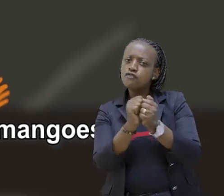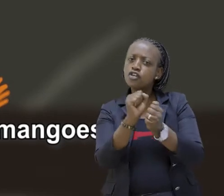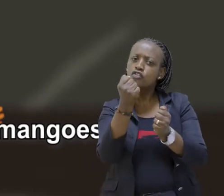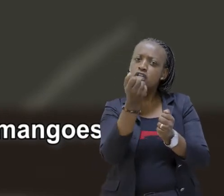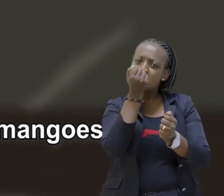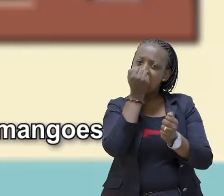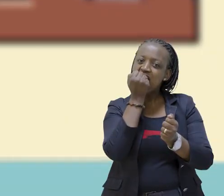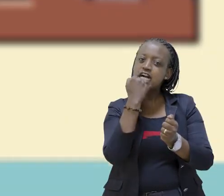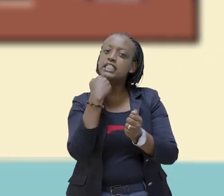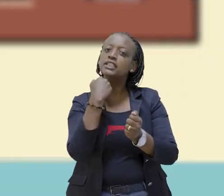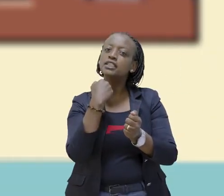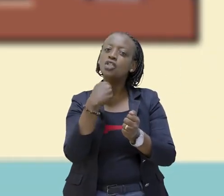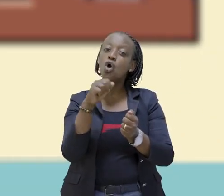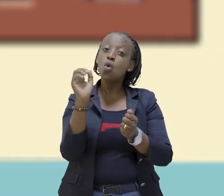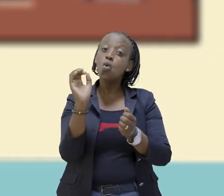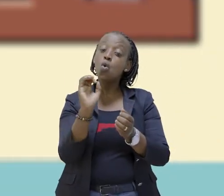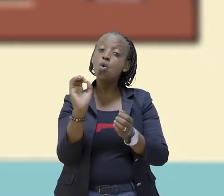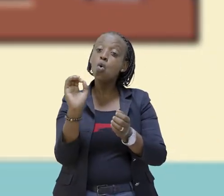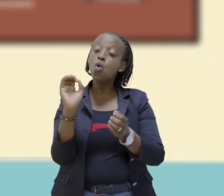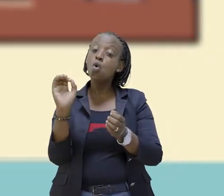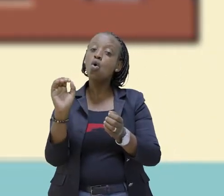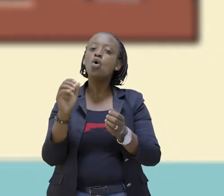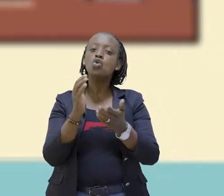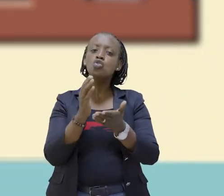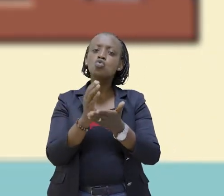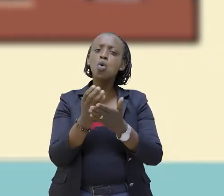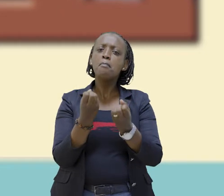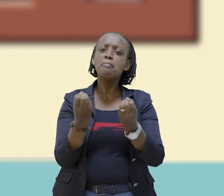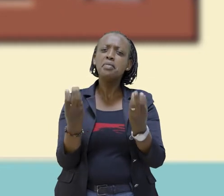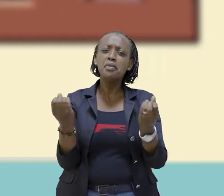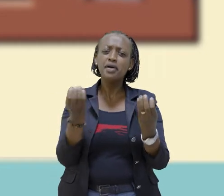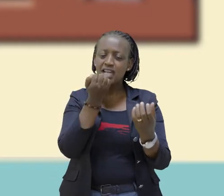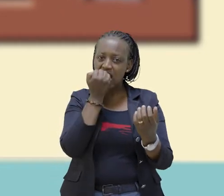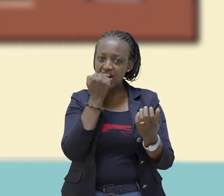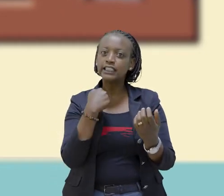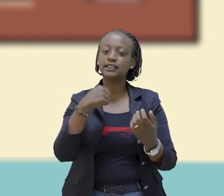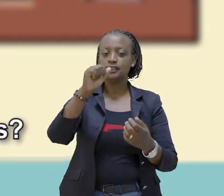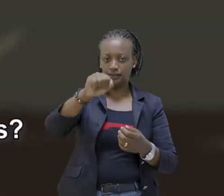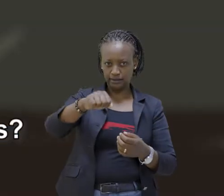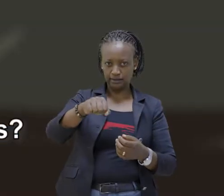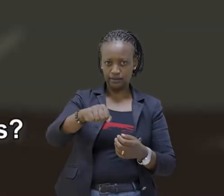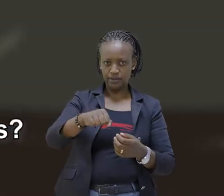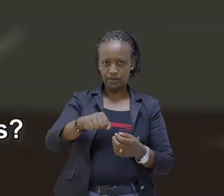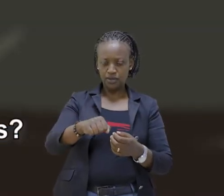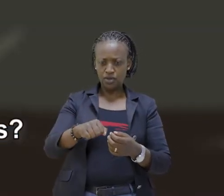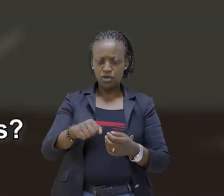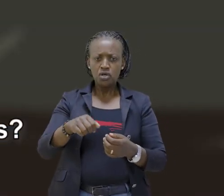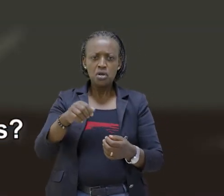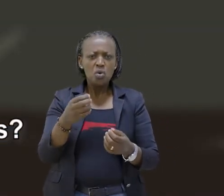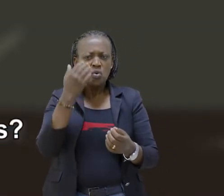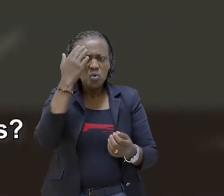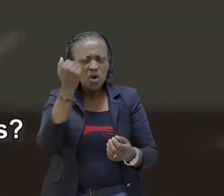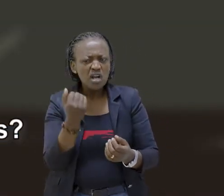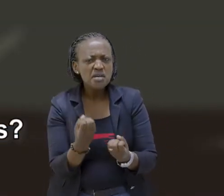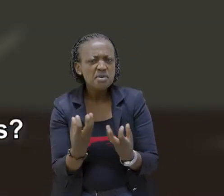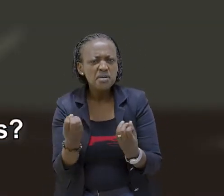mangoes Wow, that is a lot of mangoes Yes, why do